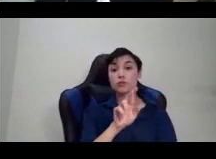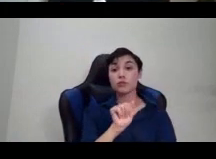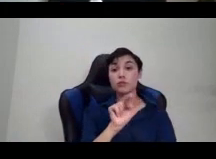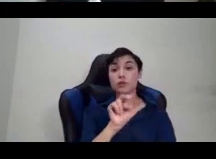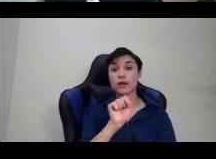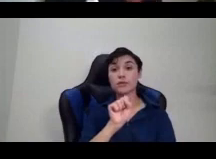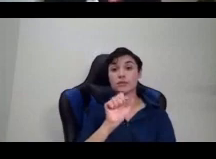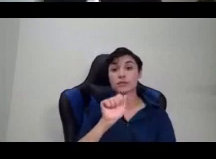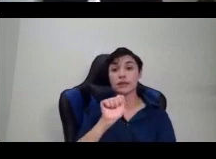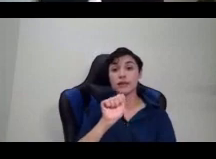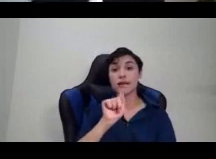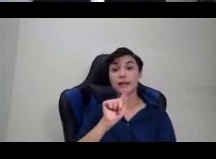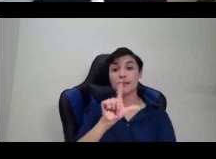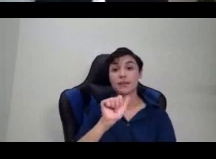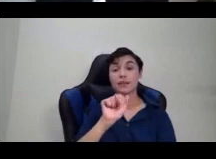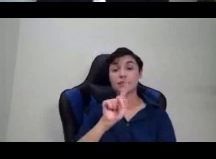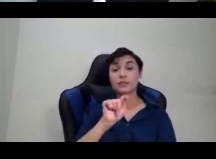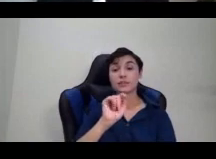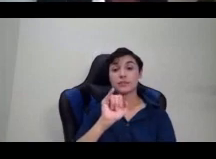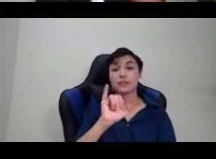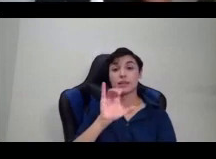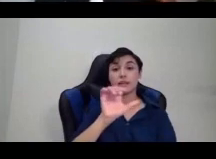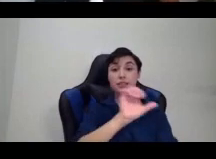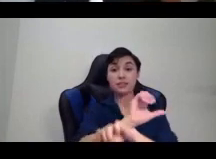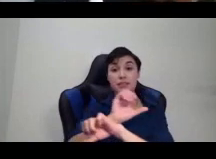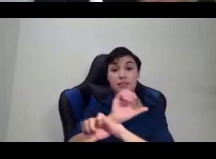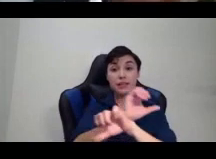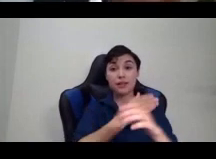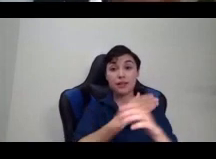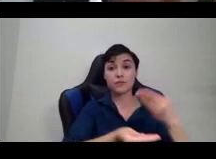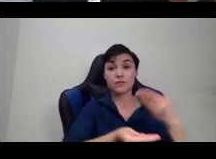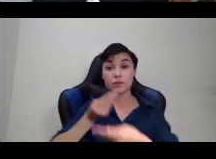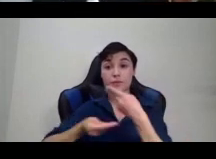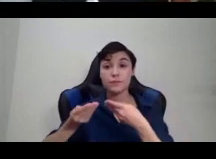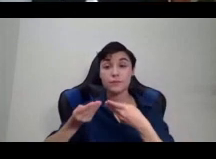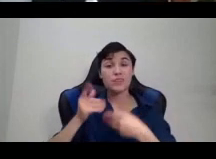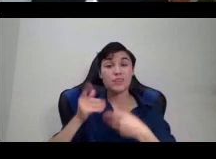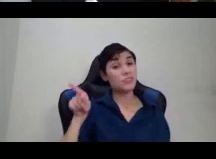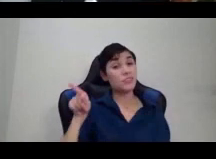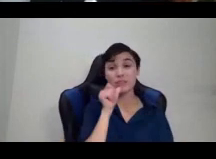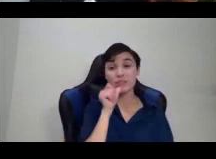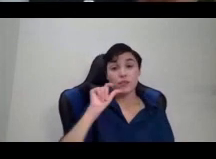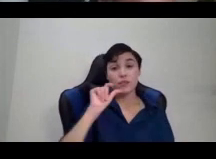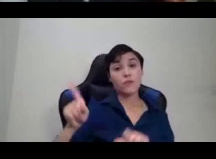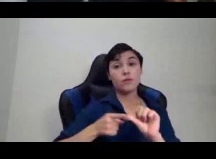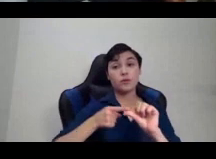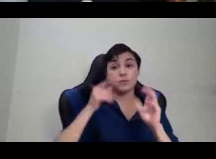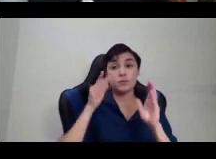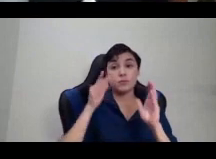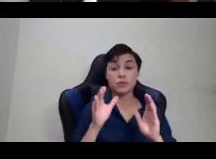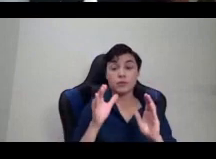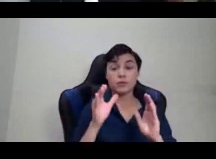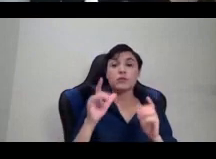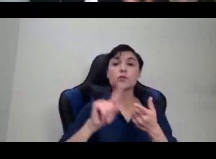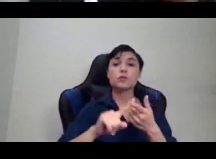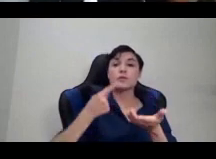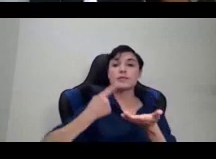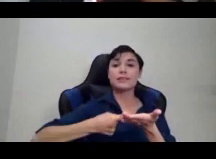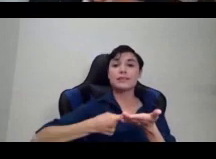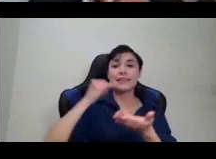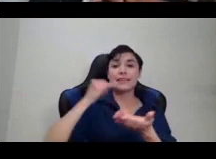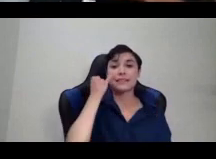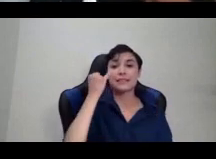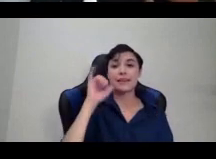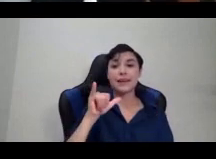However, she was not really the first person to actually talk about the idea that race